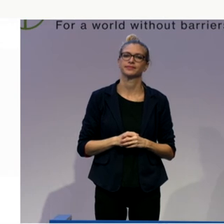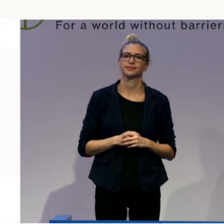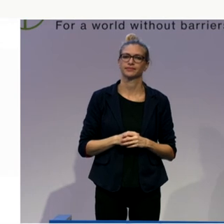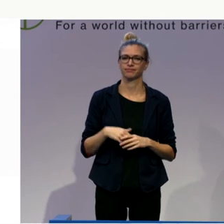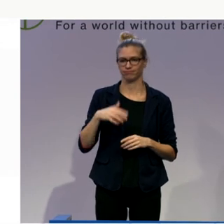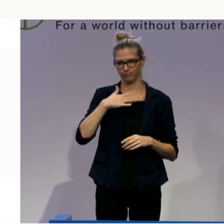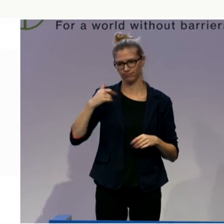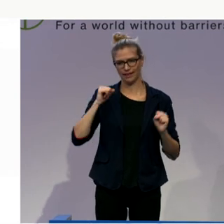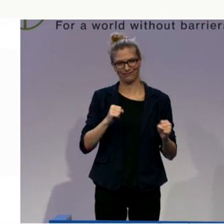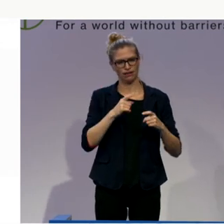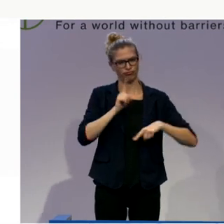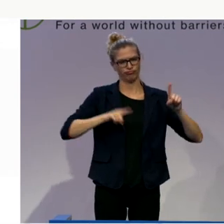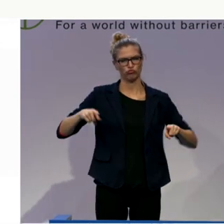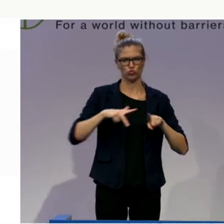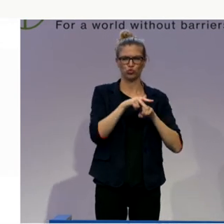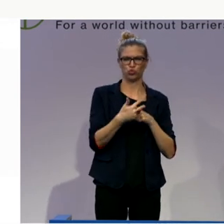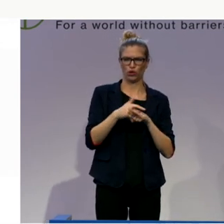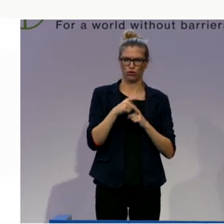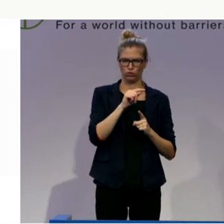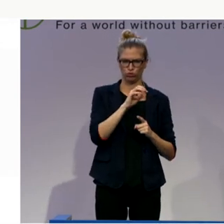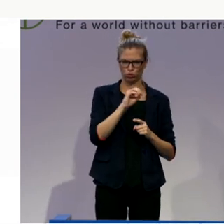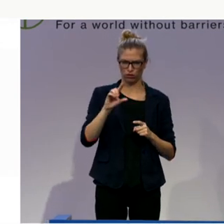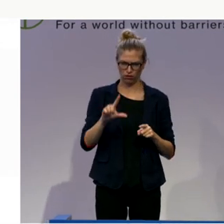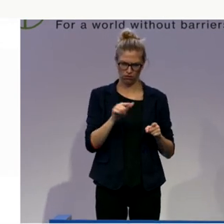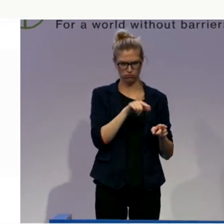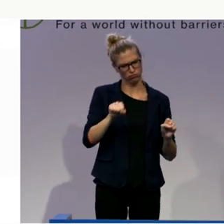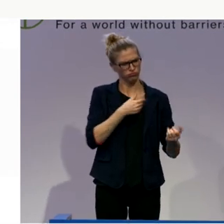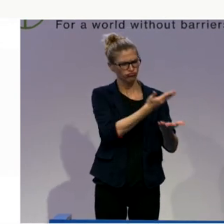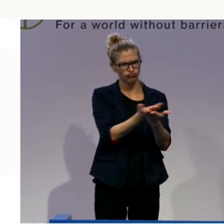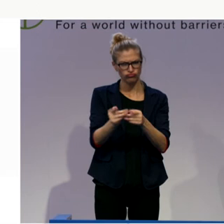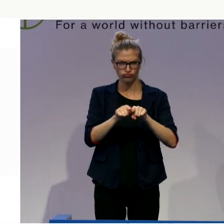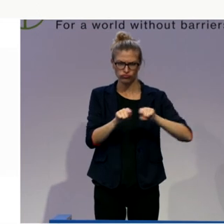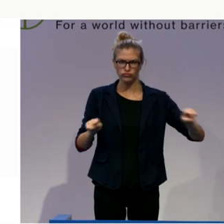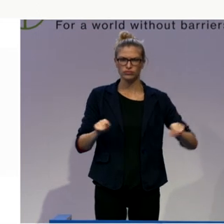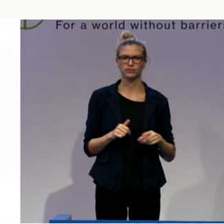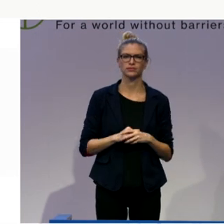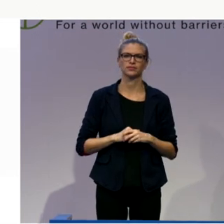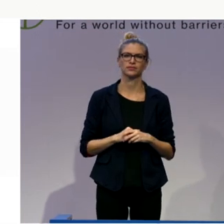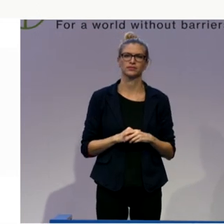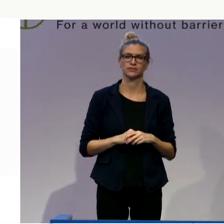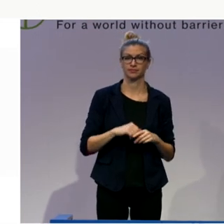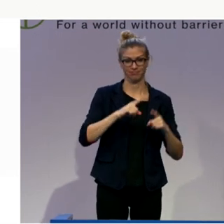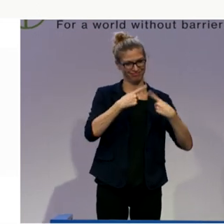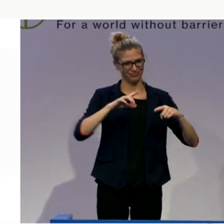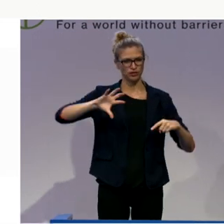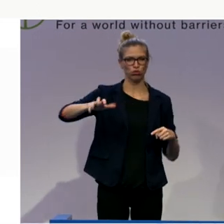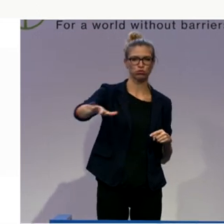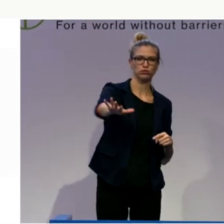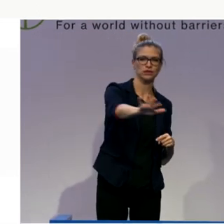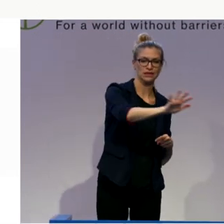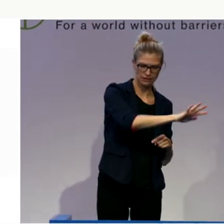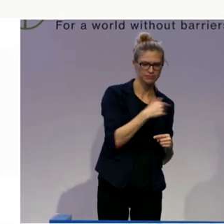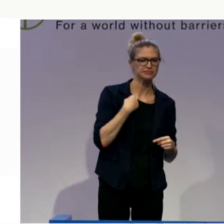have, which are on offer and which have to be evaluated in each country and which each country will